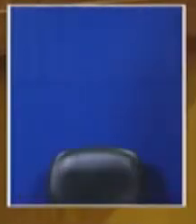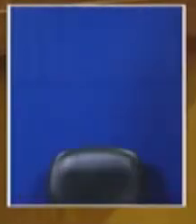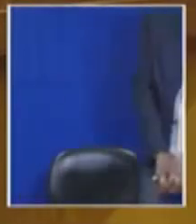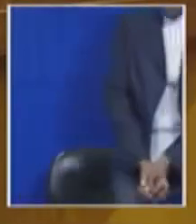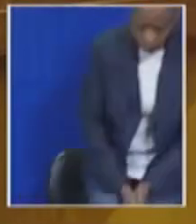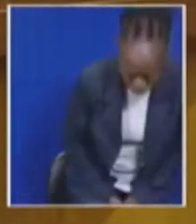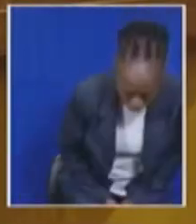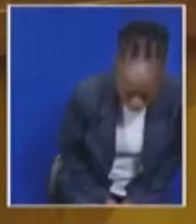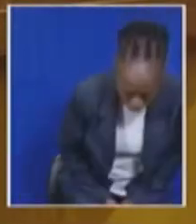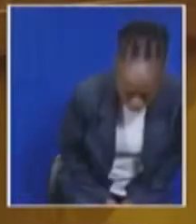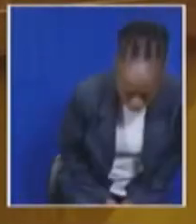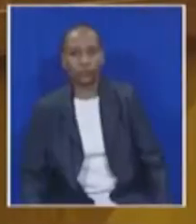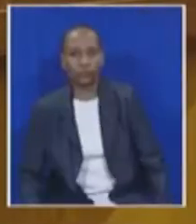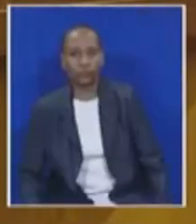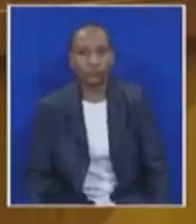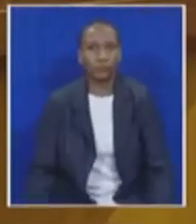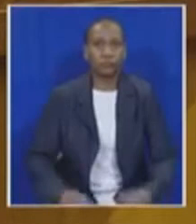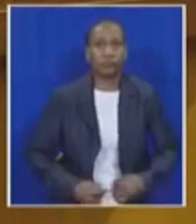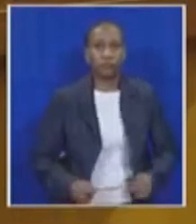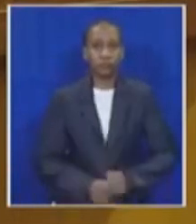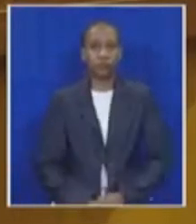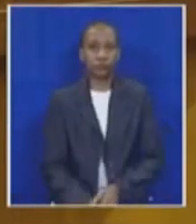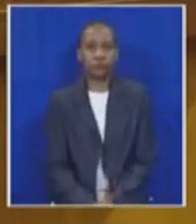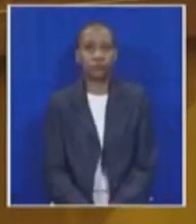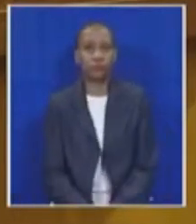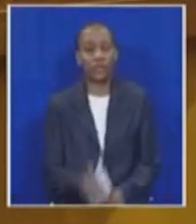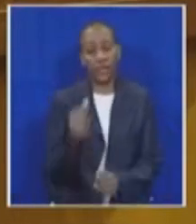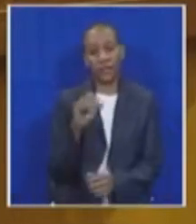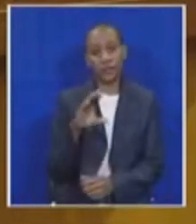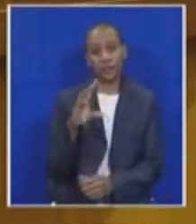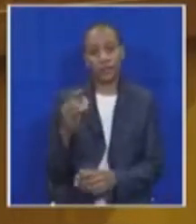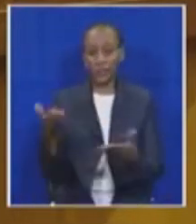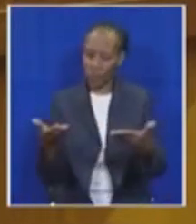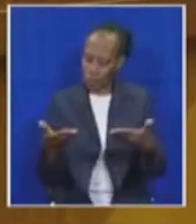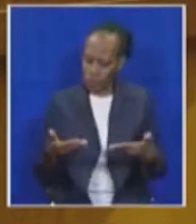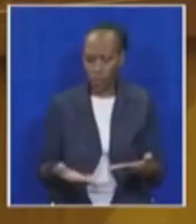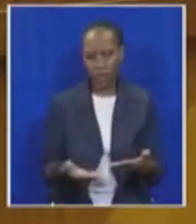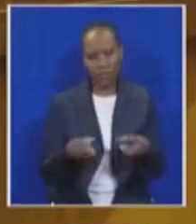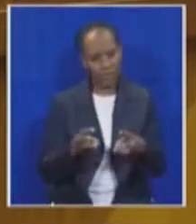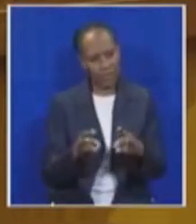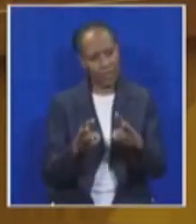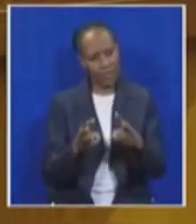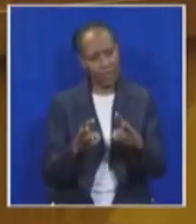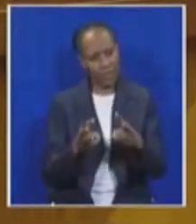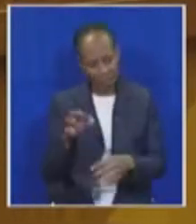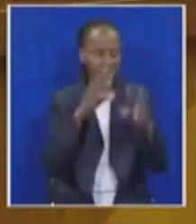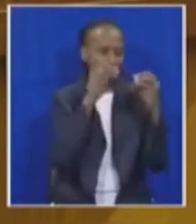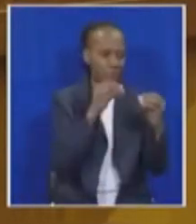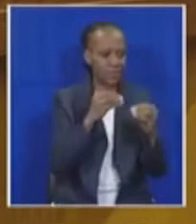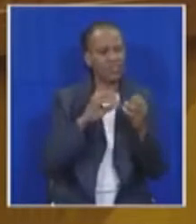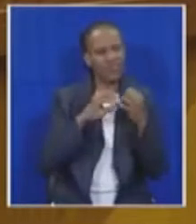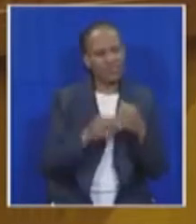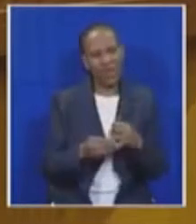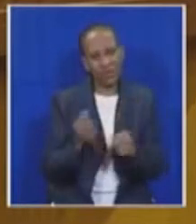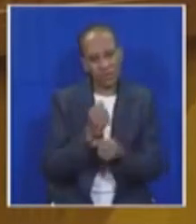potential to expand and create an additional one million jobs. The ACDP welcomes the move toward government and business making an effort to